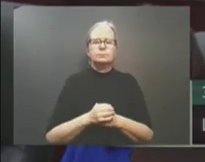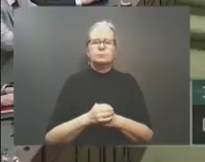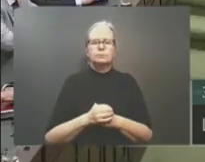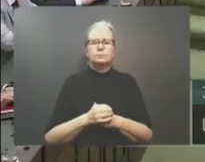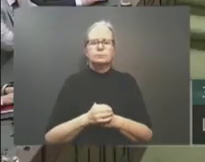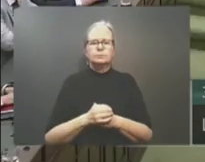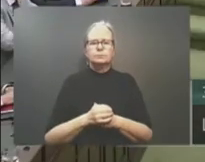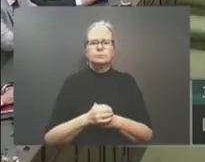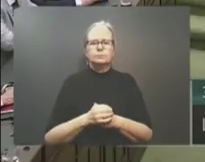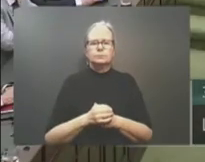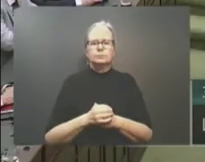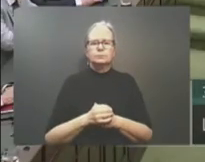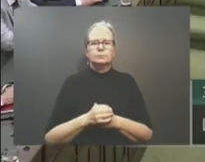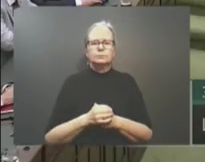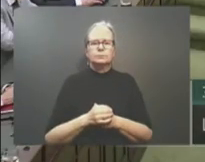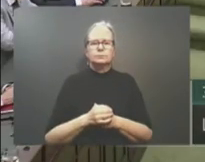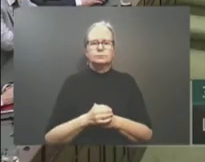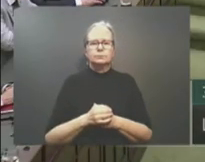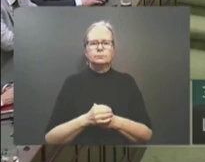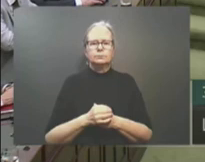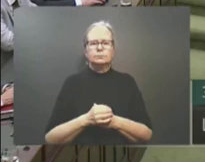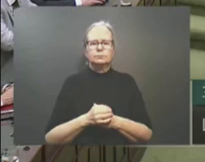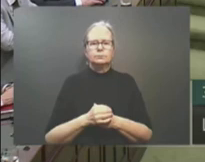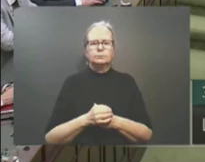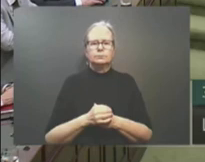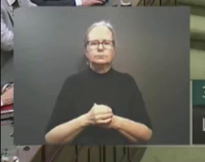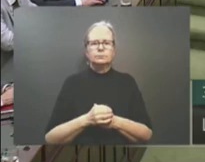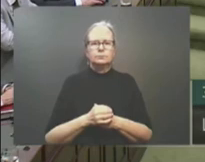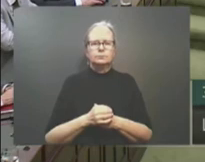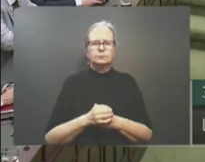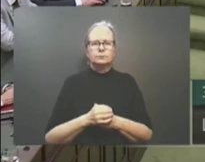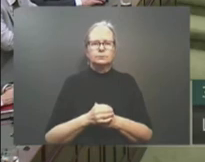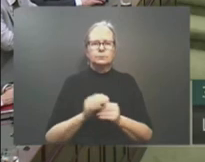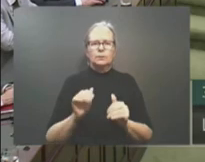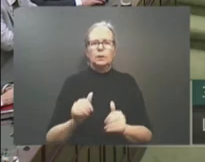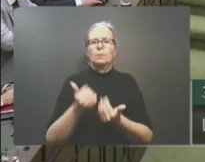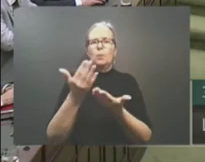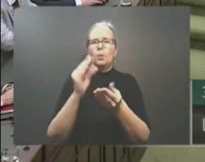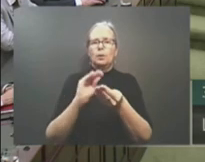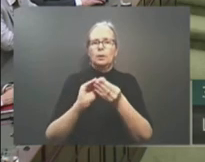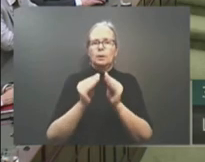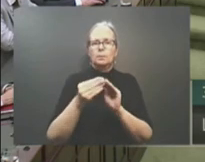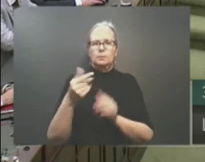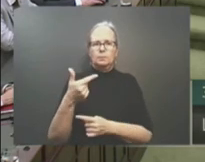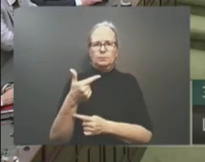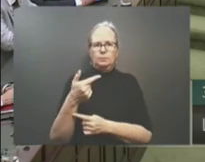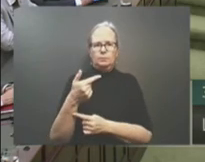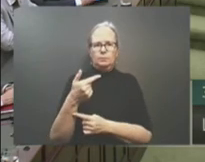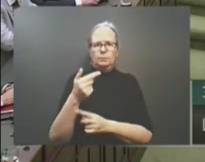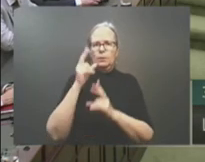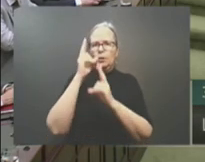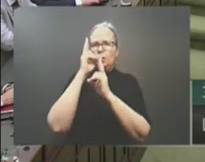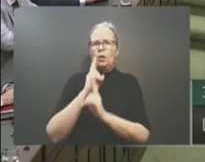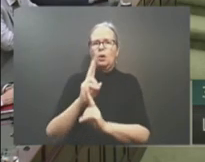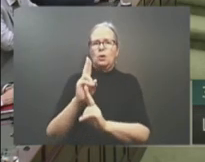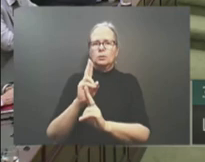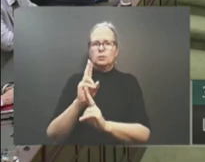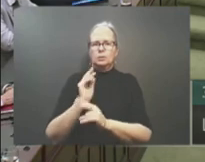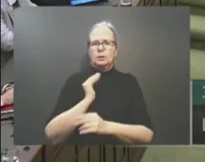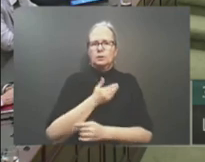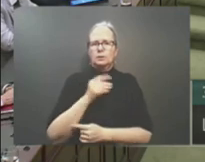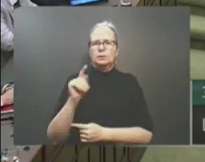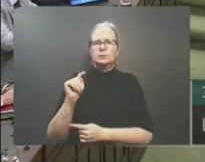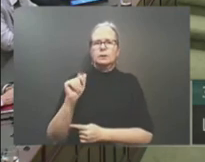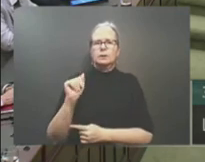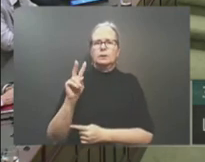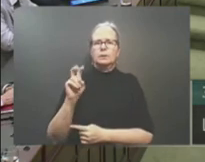Government motions. Motion number 21. The Honourable, Honourable, the President of Treasury Board, and the